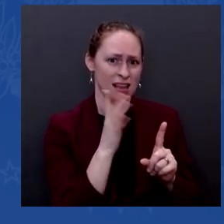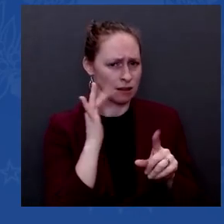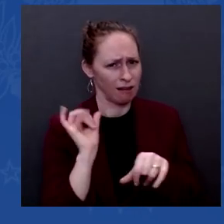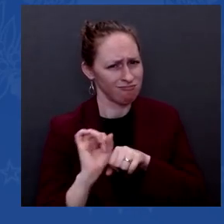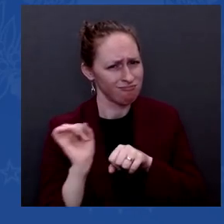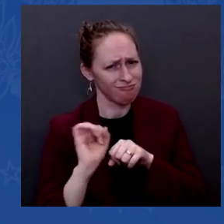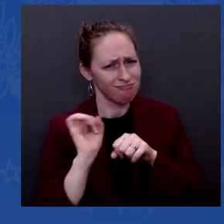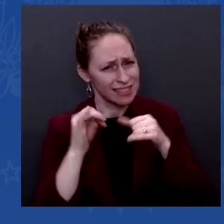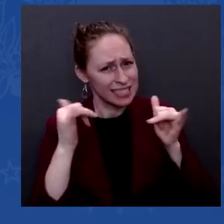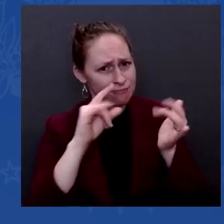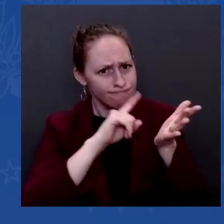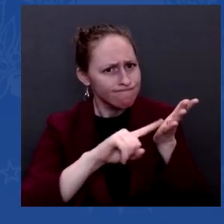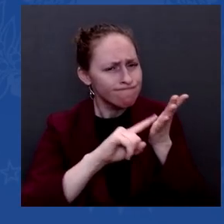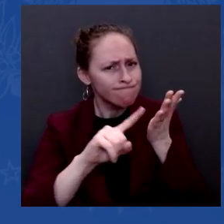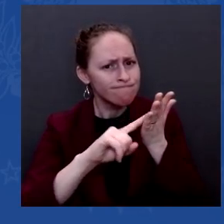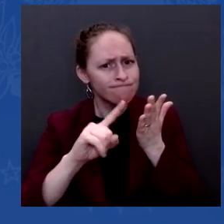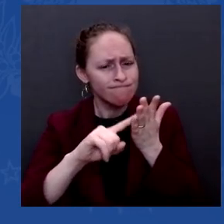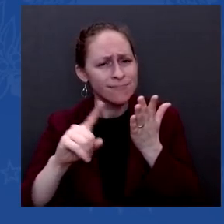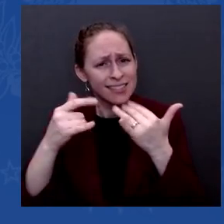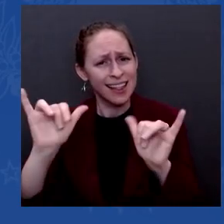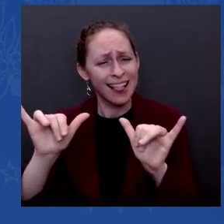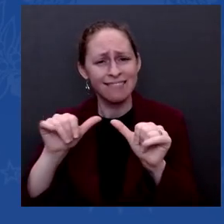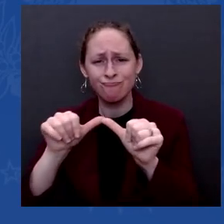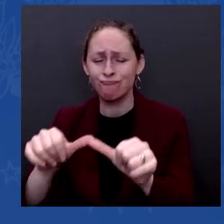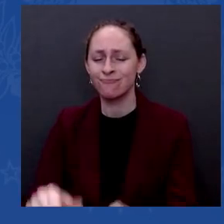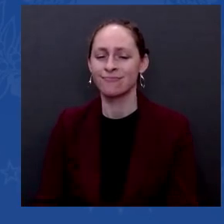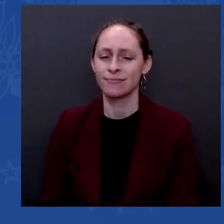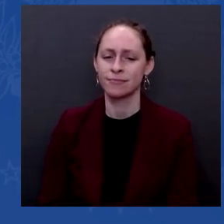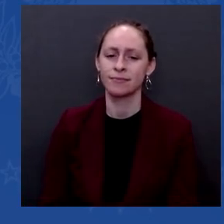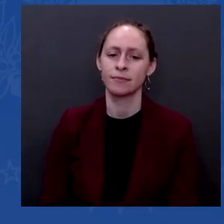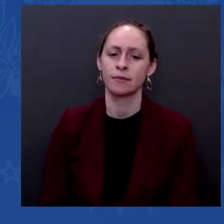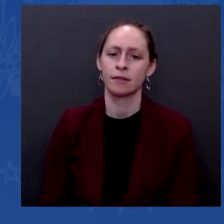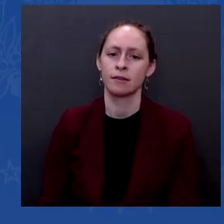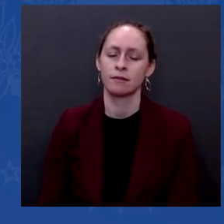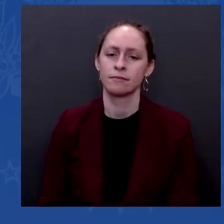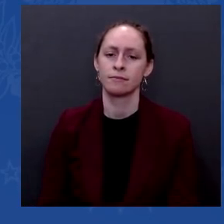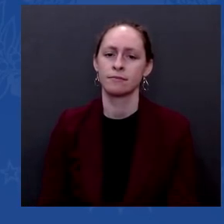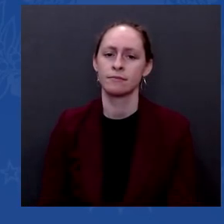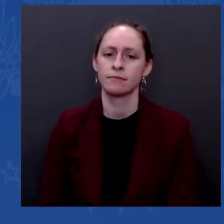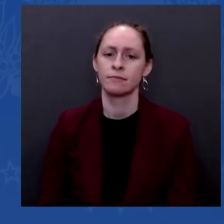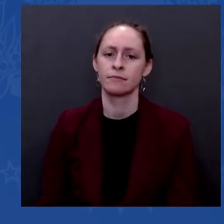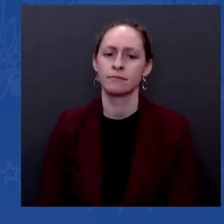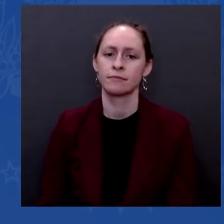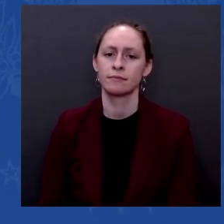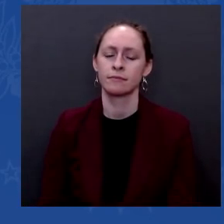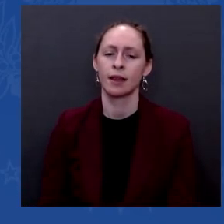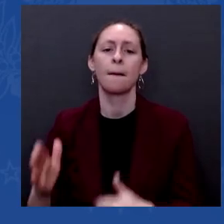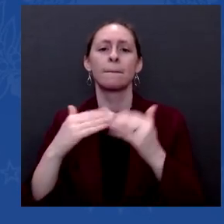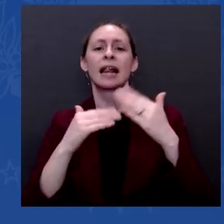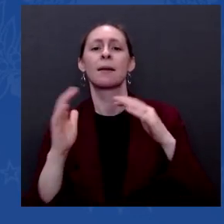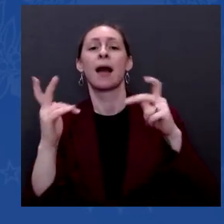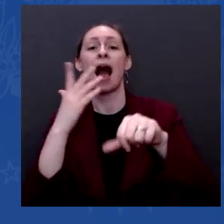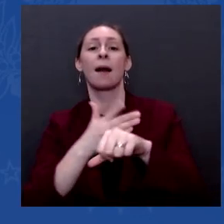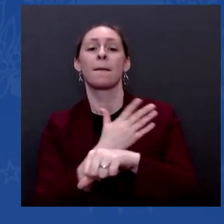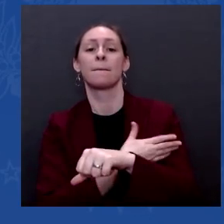One more follow-up on Build Back Better. When you said it's going to likely be broken up into chunks, you mentioned that the climate pieces seem to have